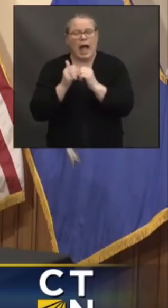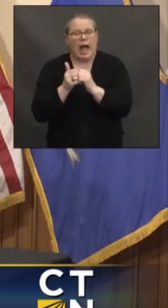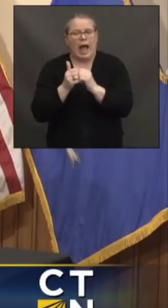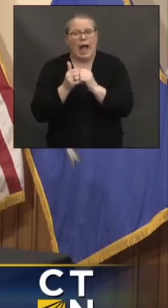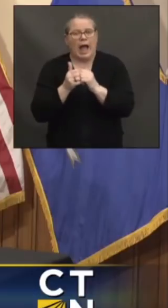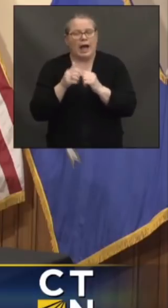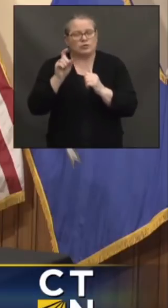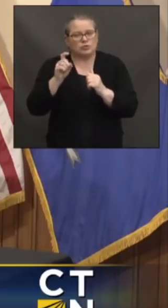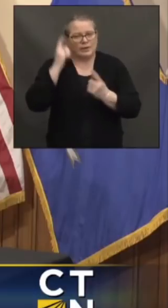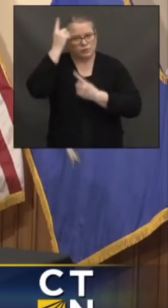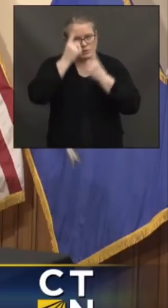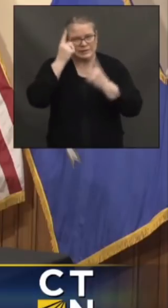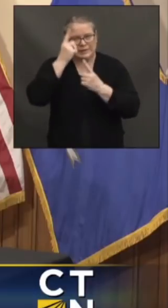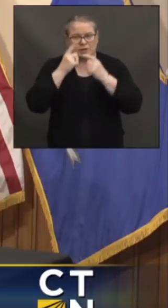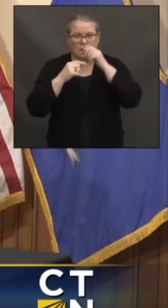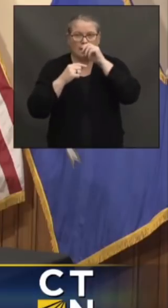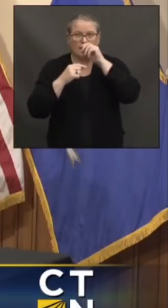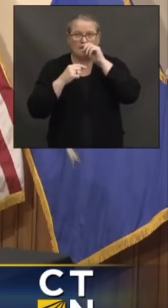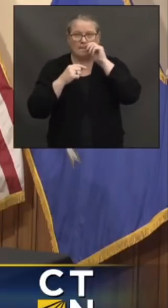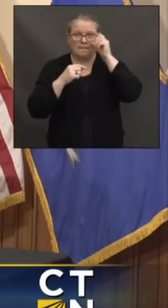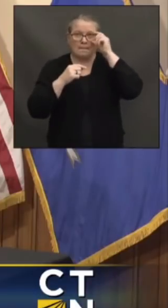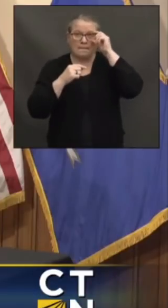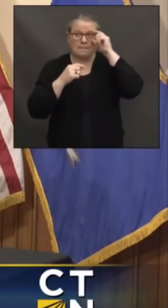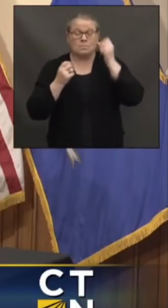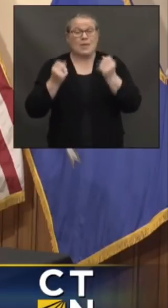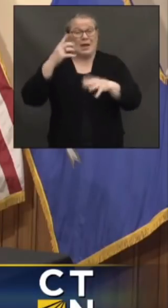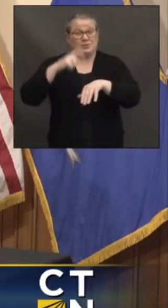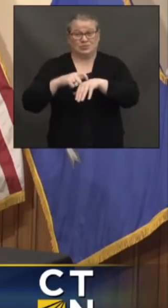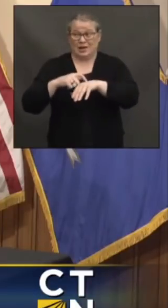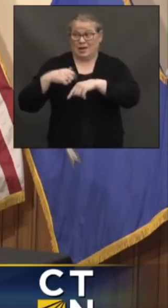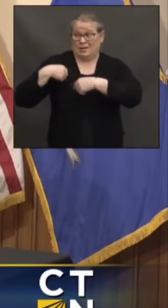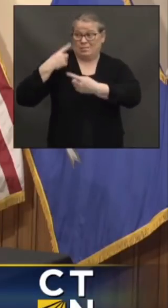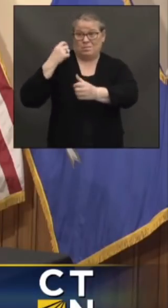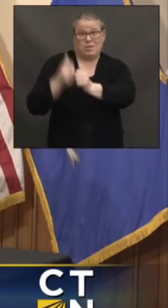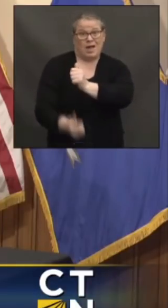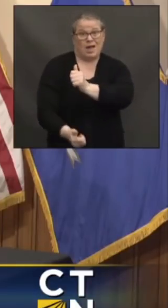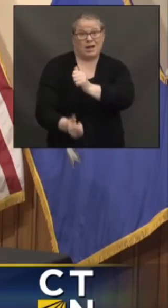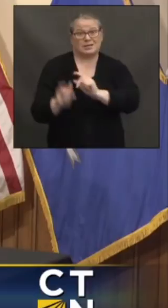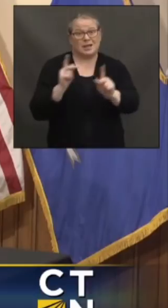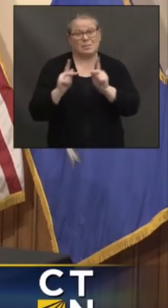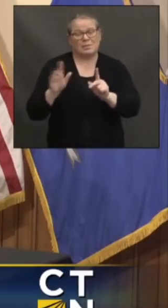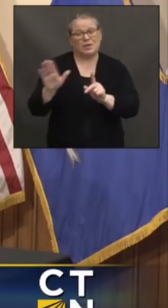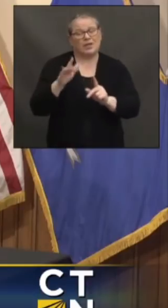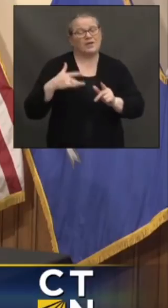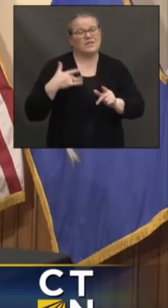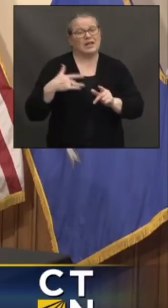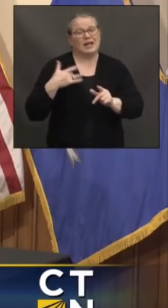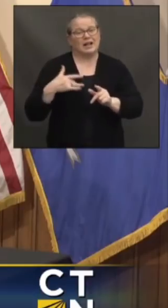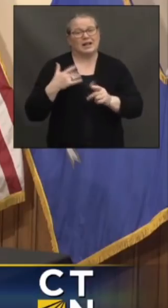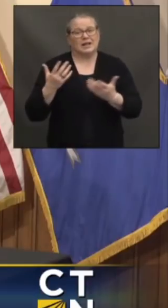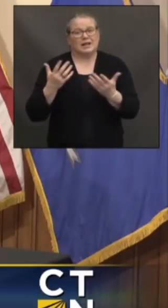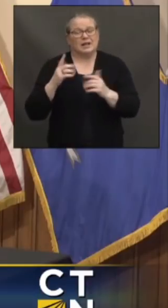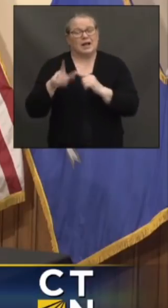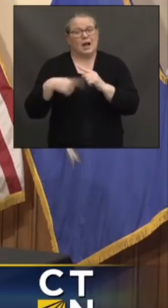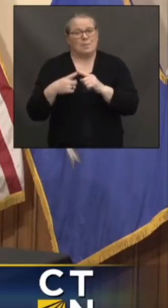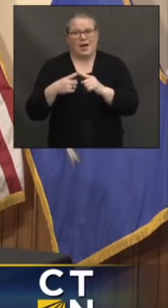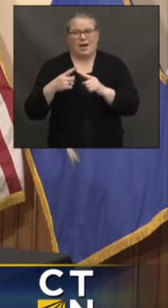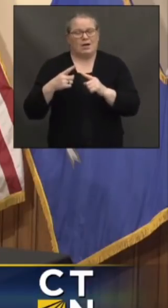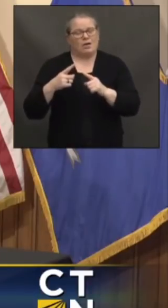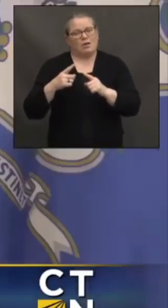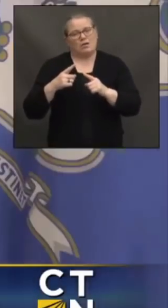much do you have to consider how much time has gone by and where people are at and letting their guard down?